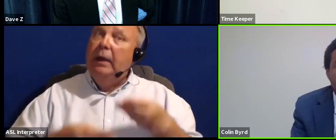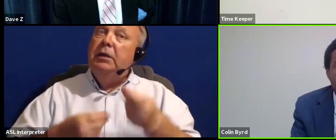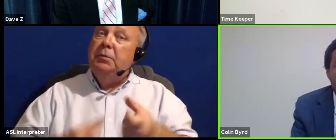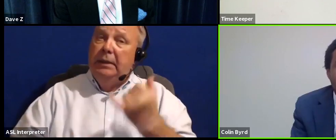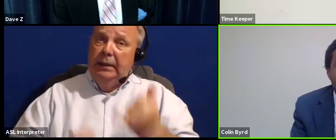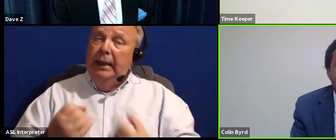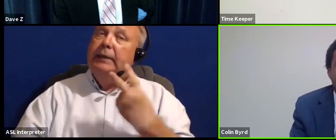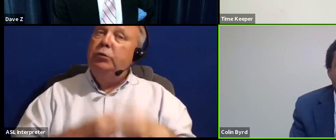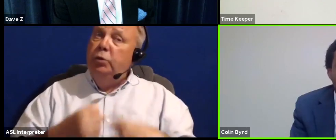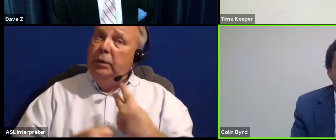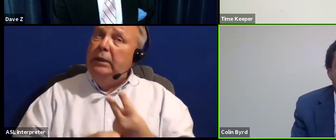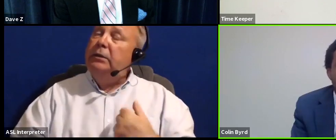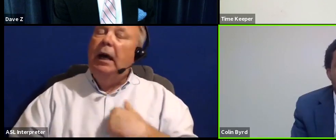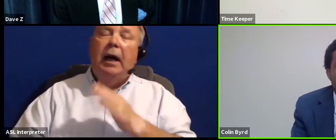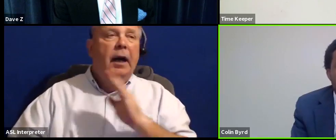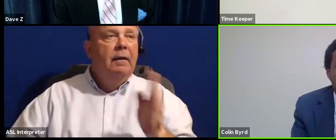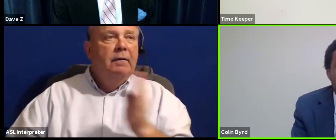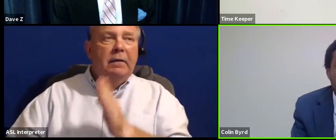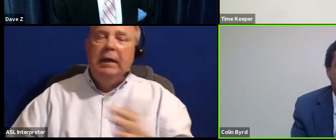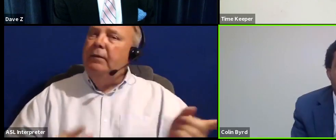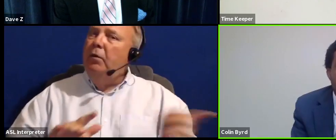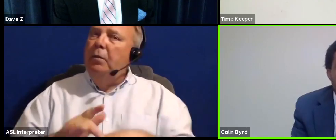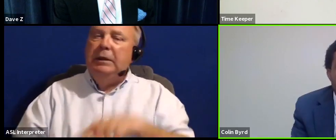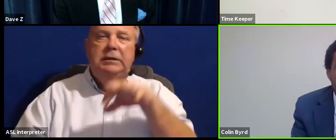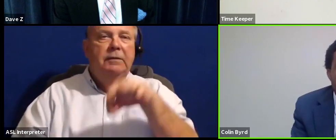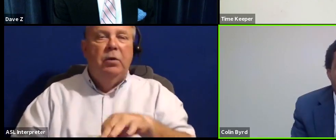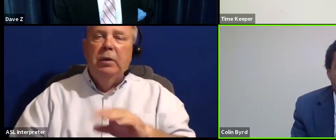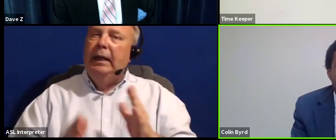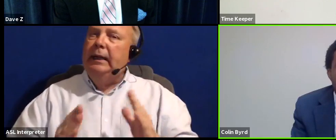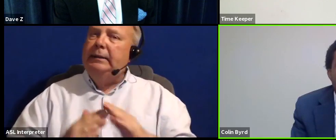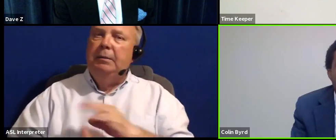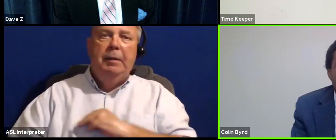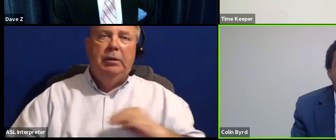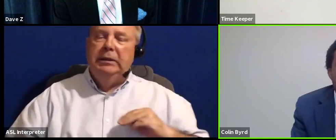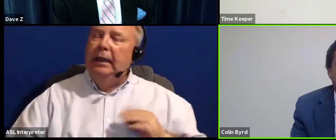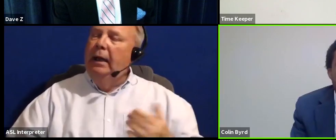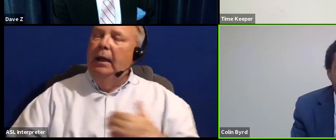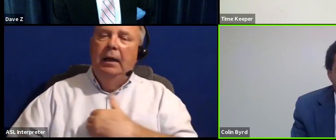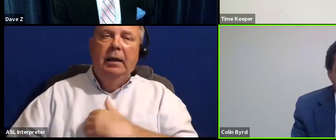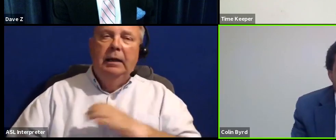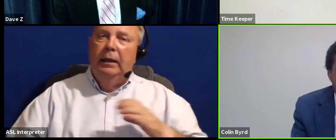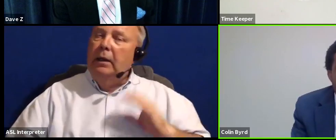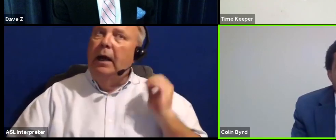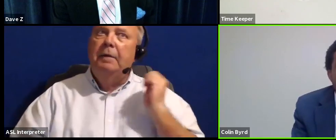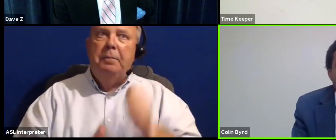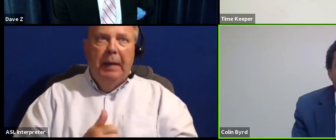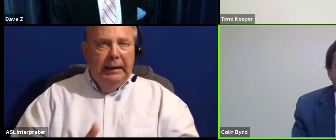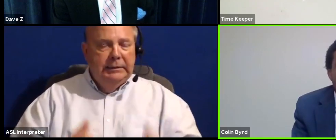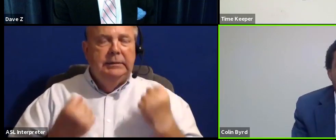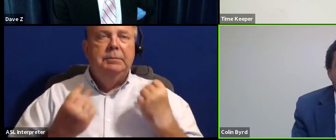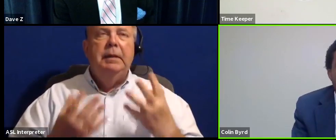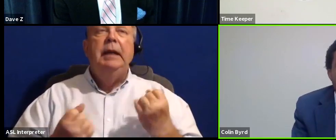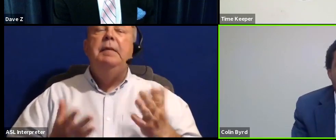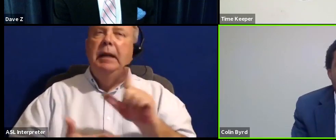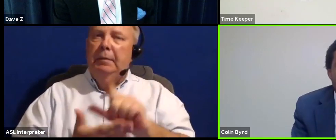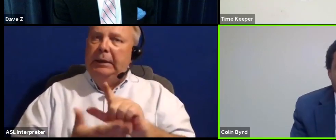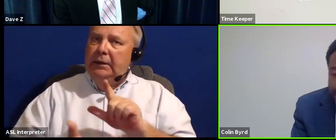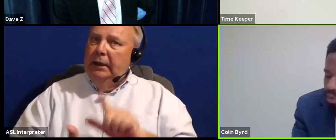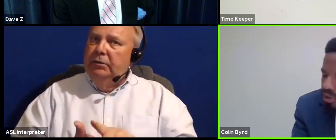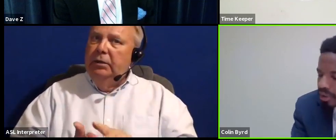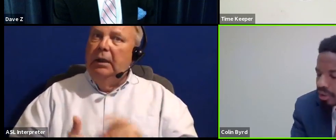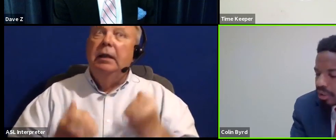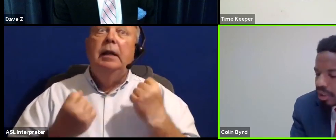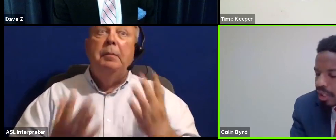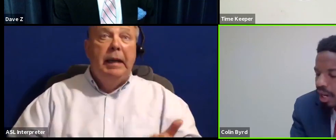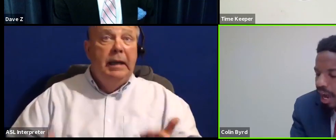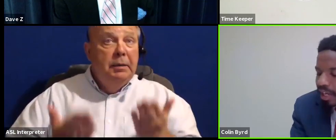years doing. I have never missed a vote as a member of the city council. I have passed many, many pieces of legislation, many